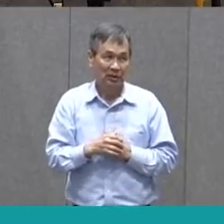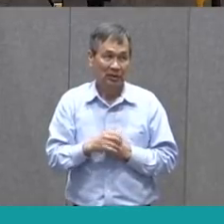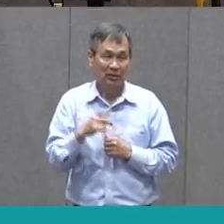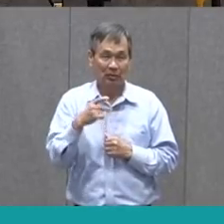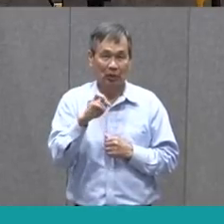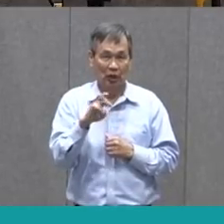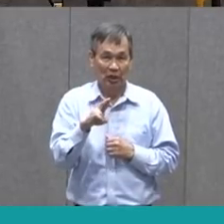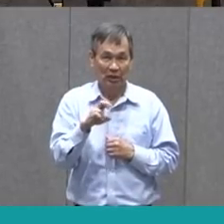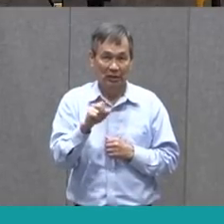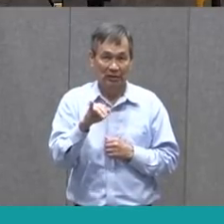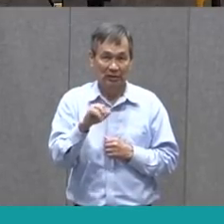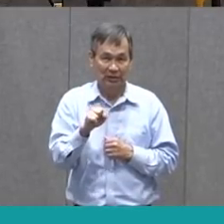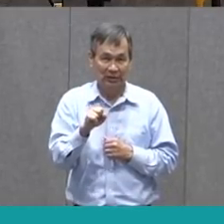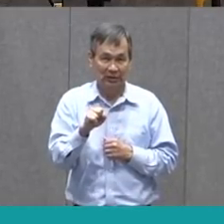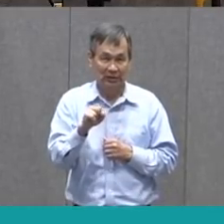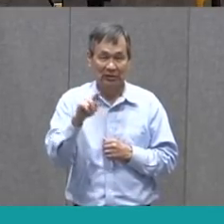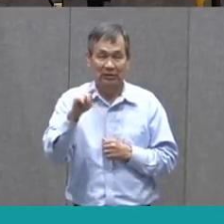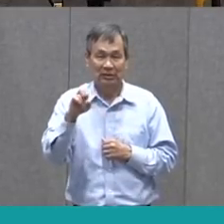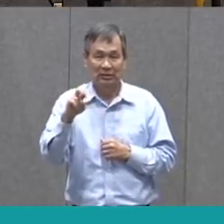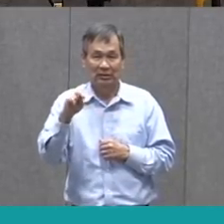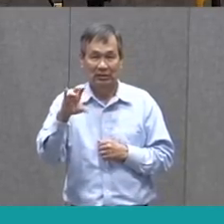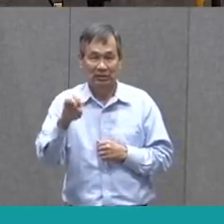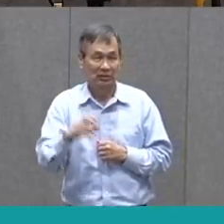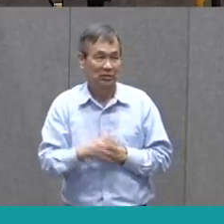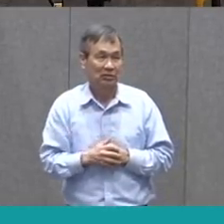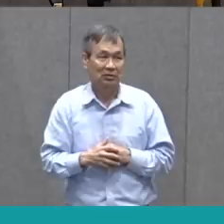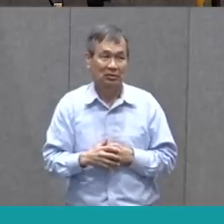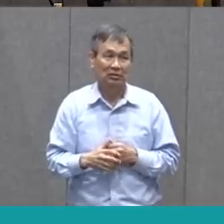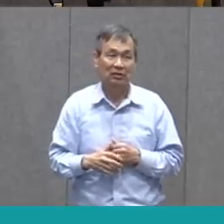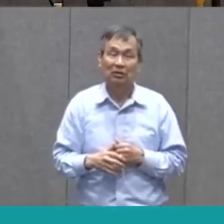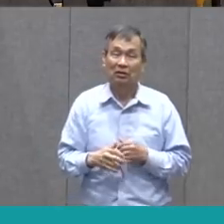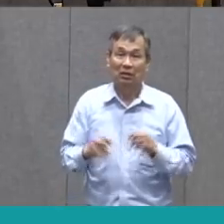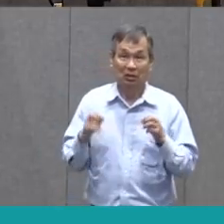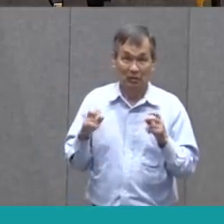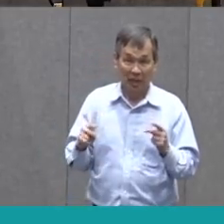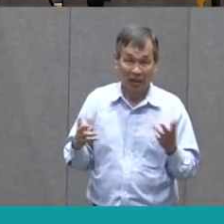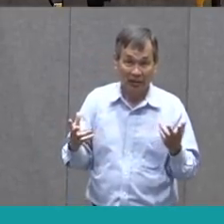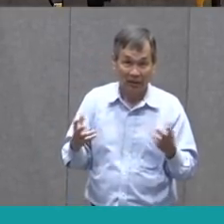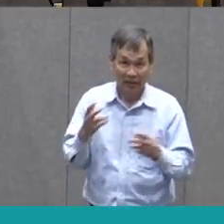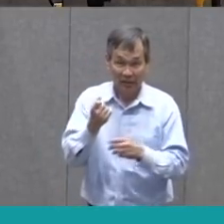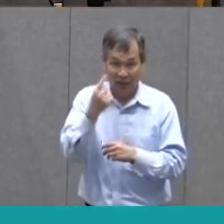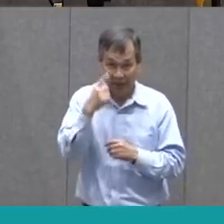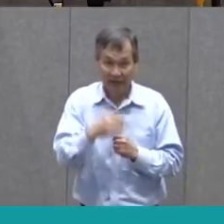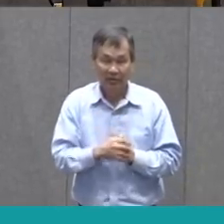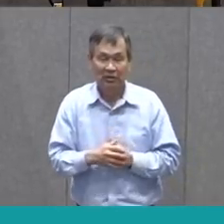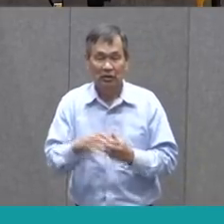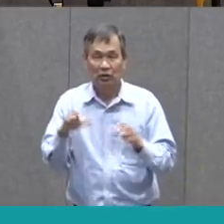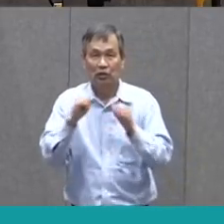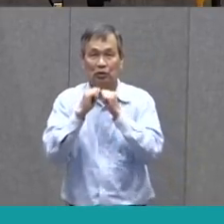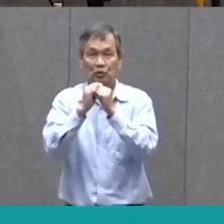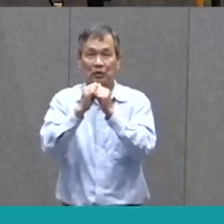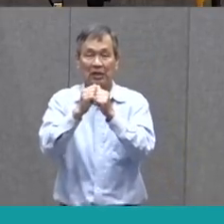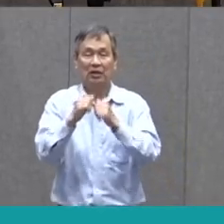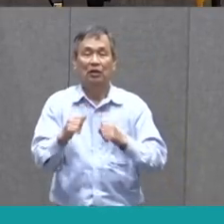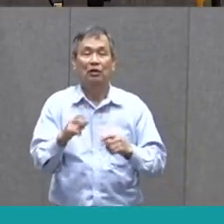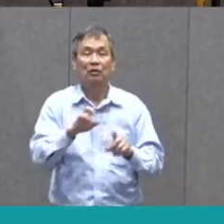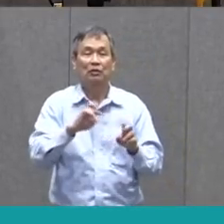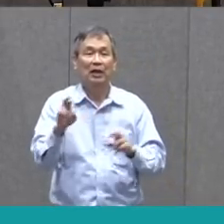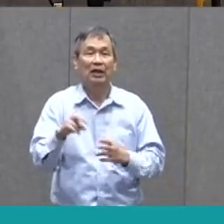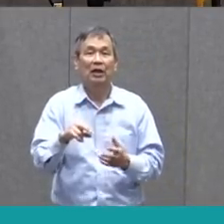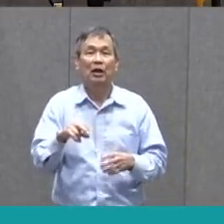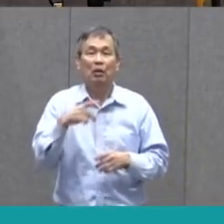Per-si-s-tent. Persistent. You got it? Let's do it together. Two more times.